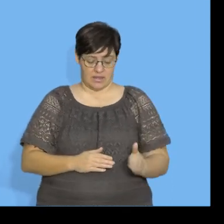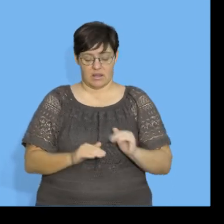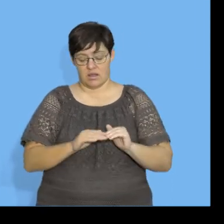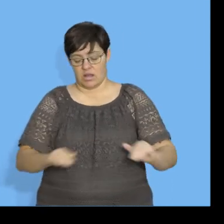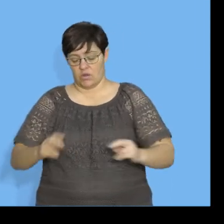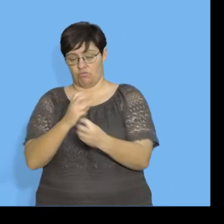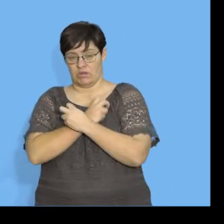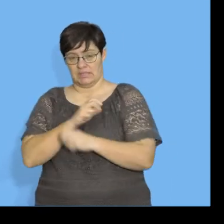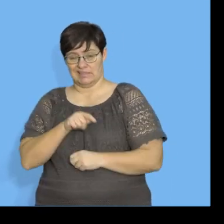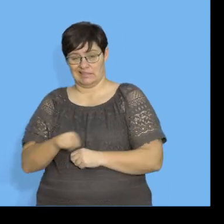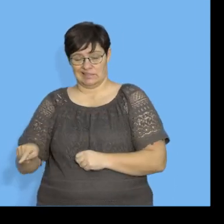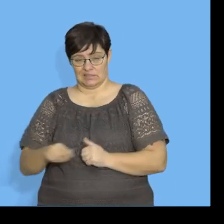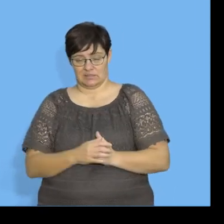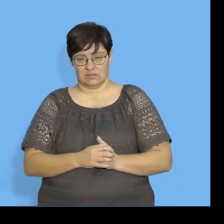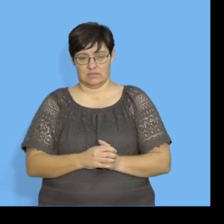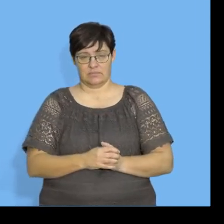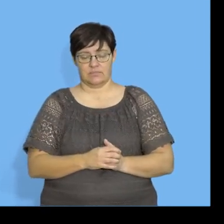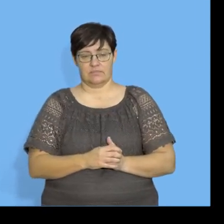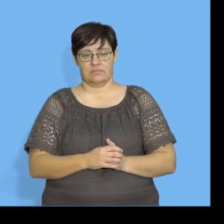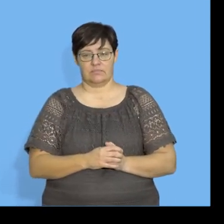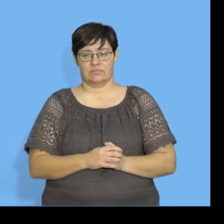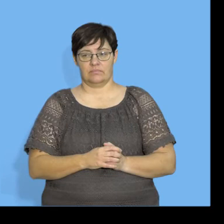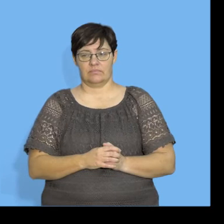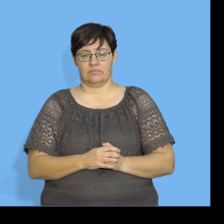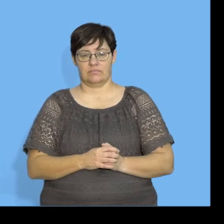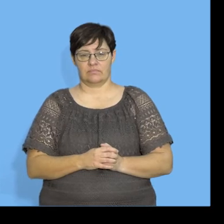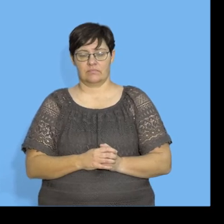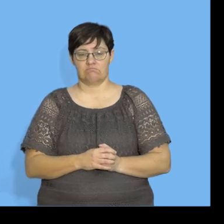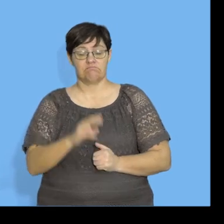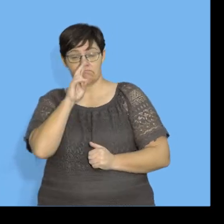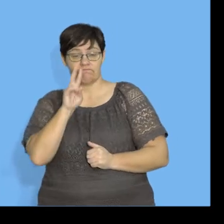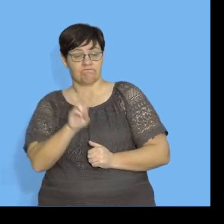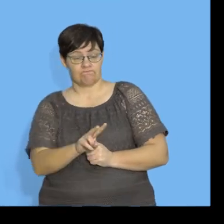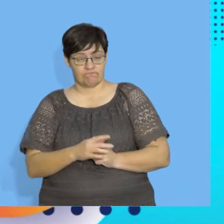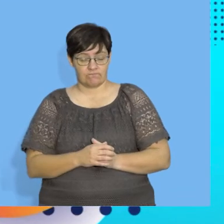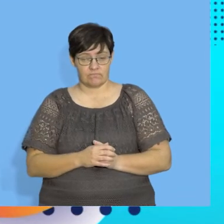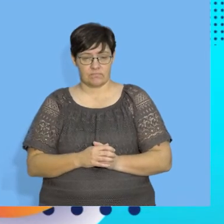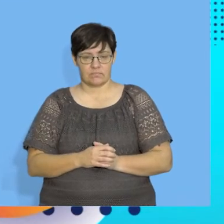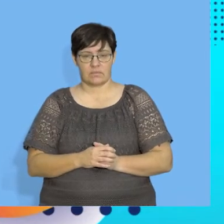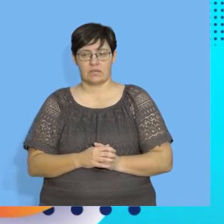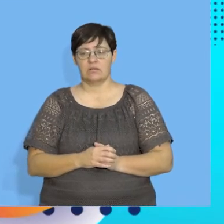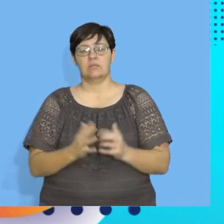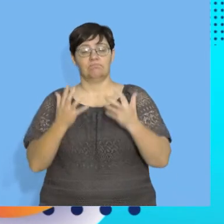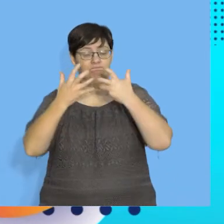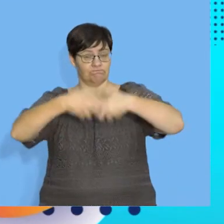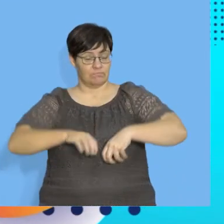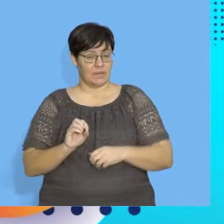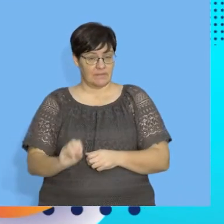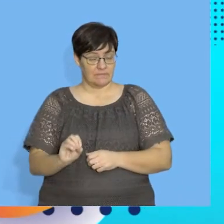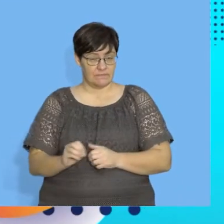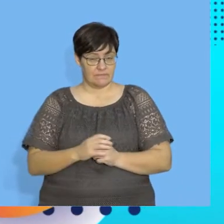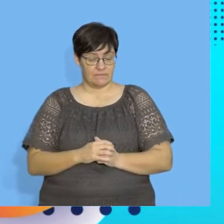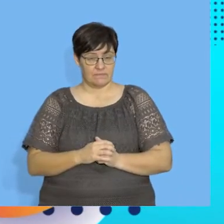and the resting heart rate on the x-axis. By looking at this, does correlation exist?